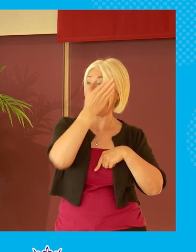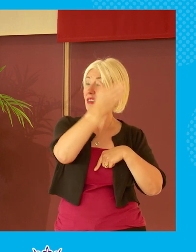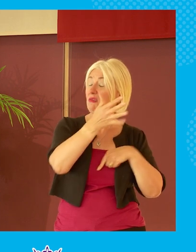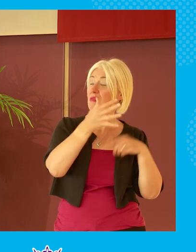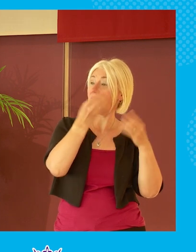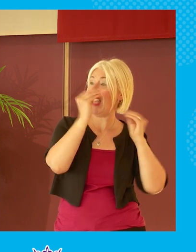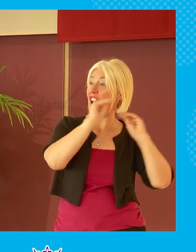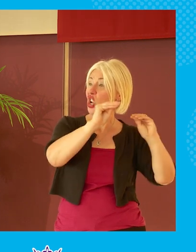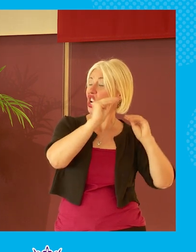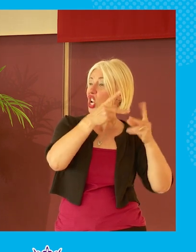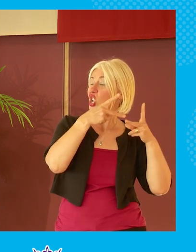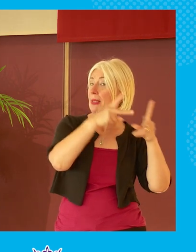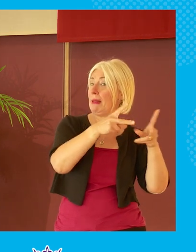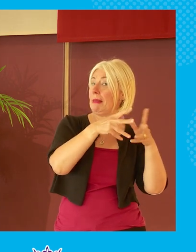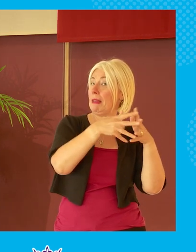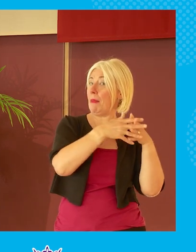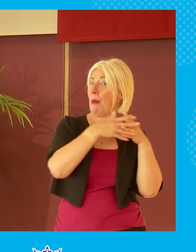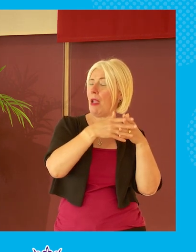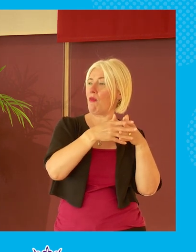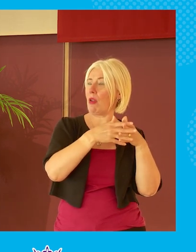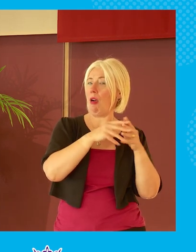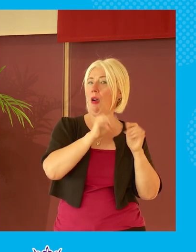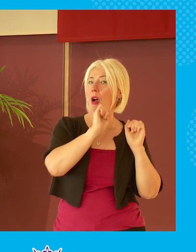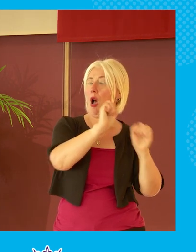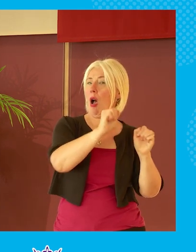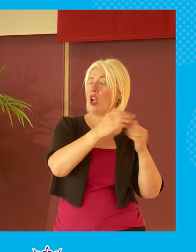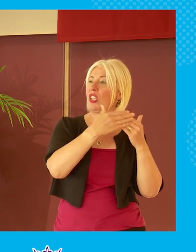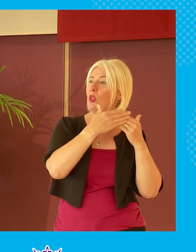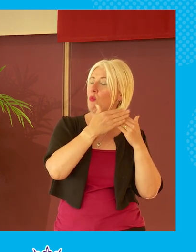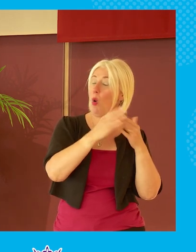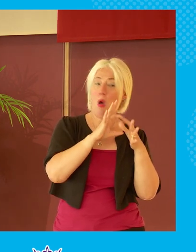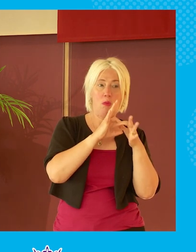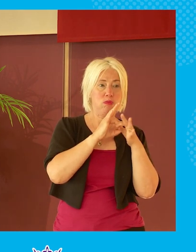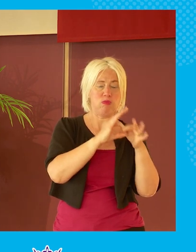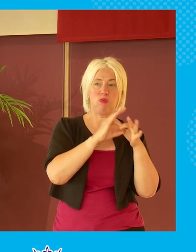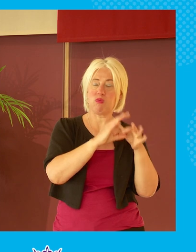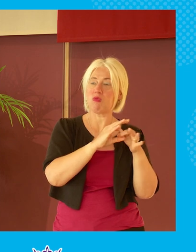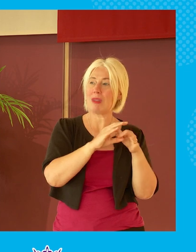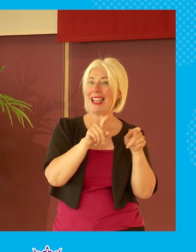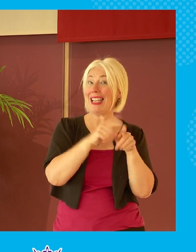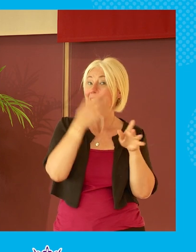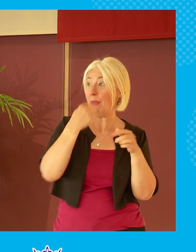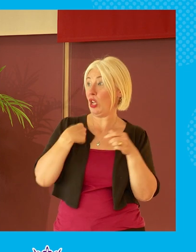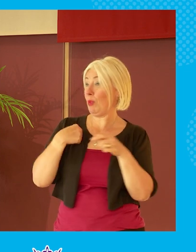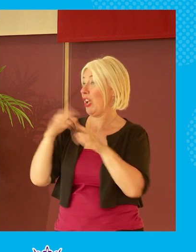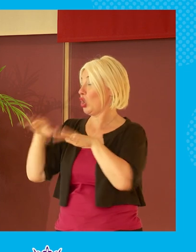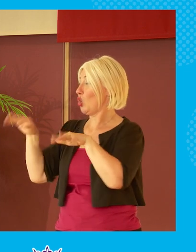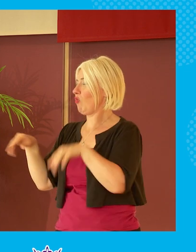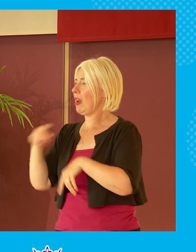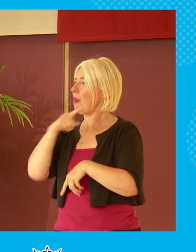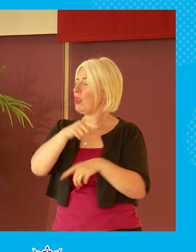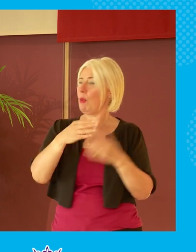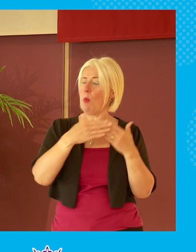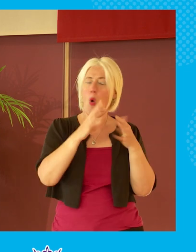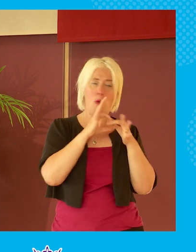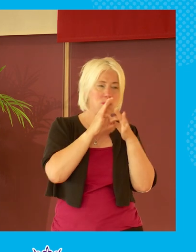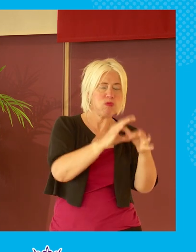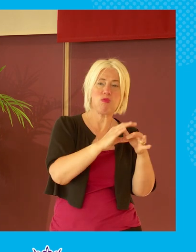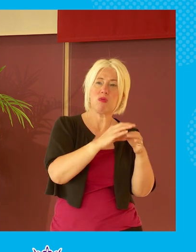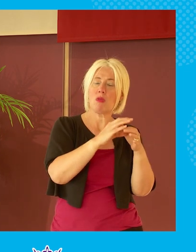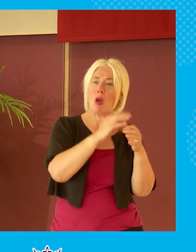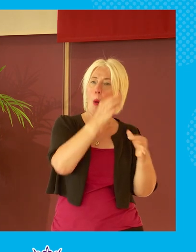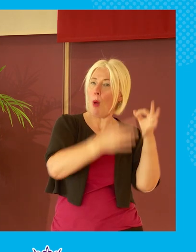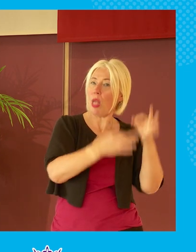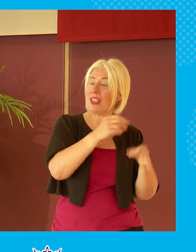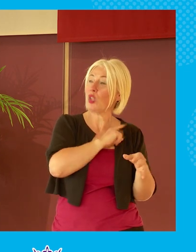america and it's been quite noticeable how much more engaged she's ages with my children but she's much more engaged in it because that is something